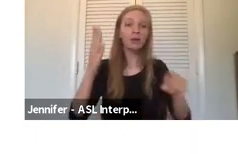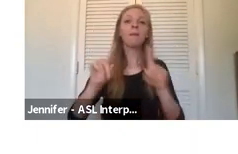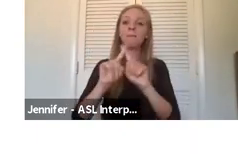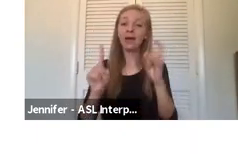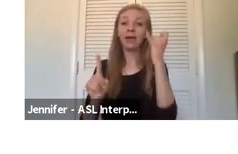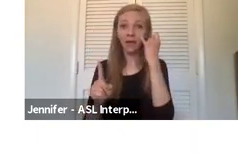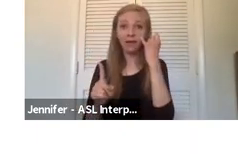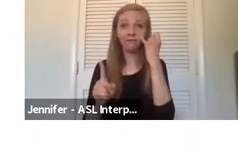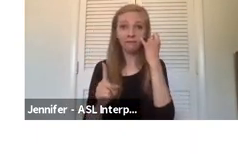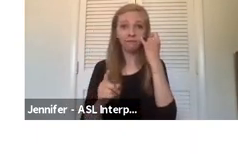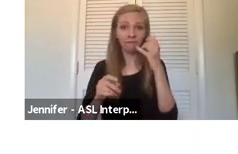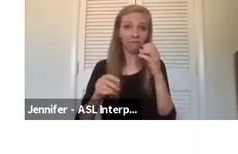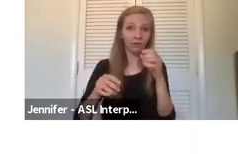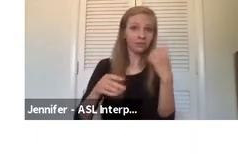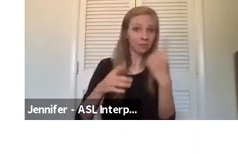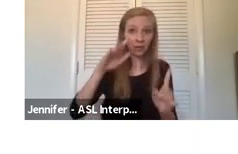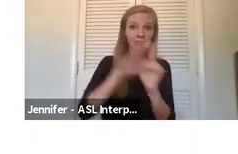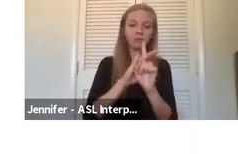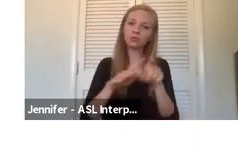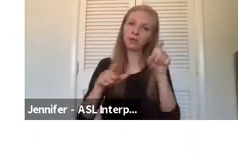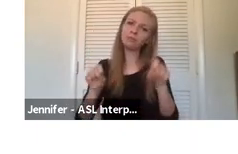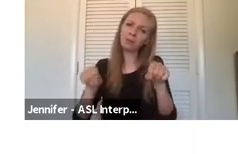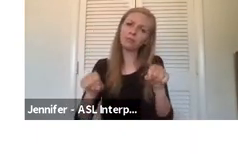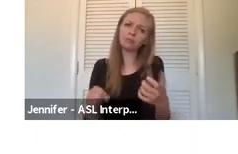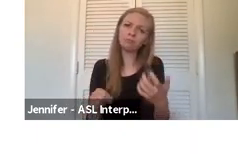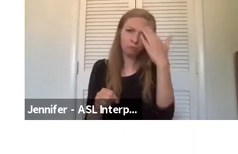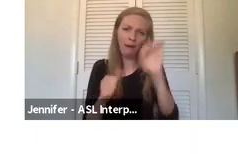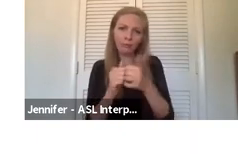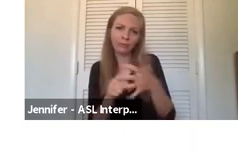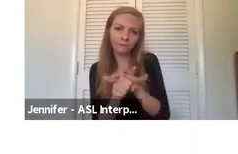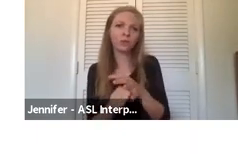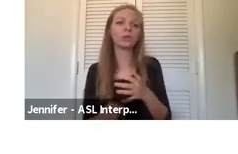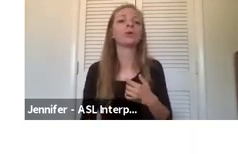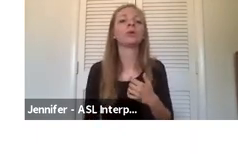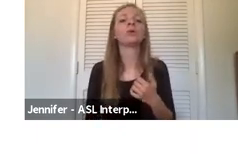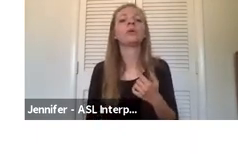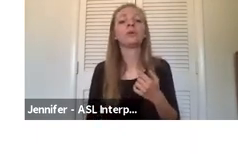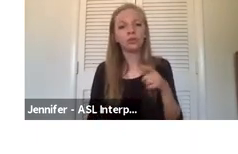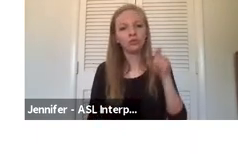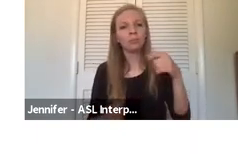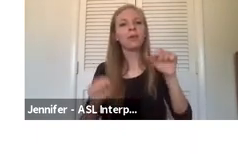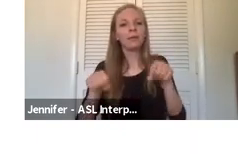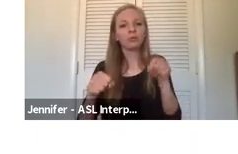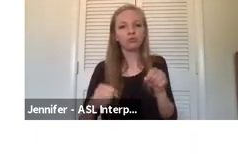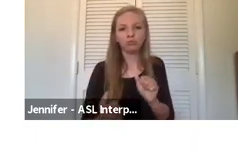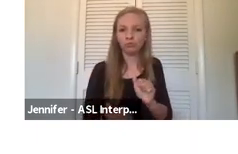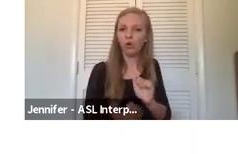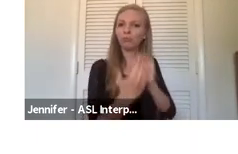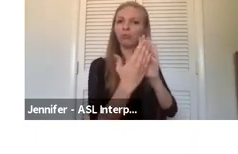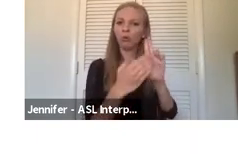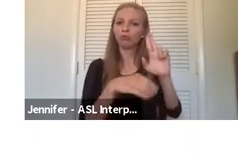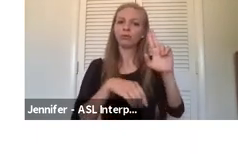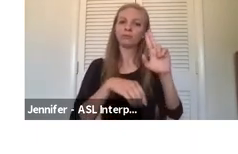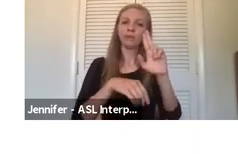to benefit. So what that means is that any person with any ability level should be able to approach and use things within